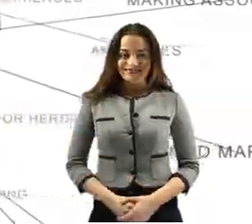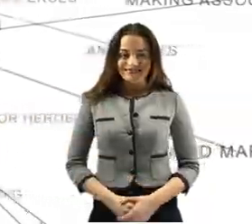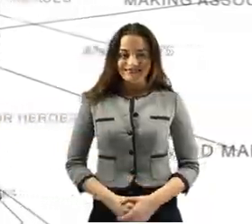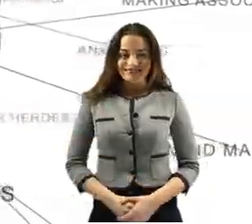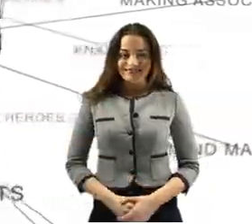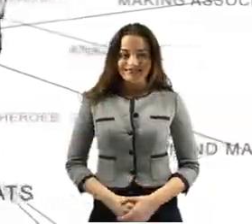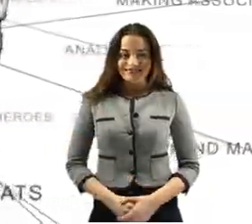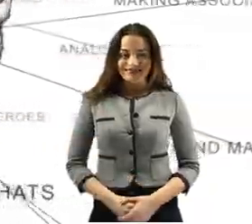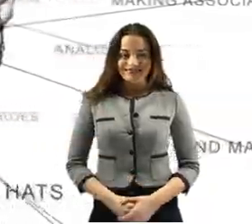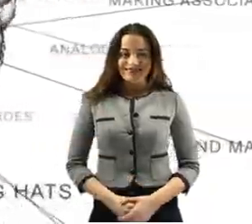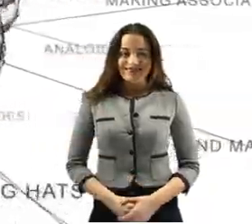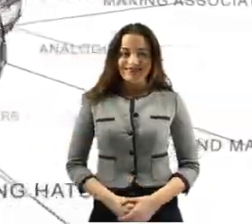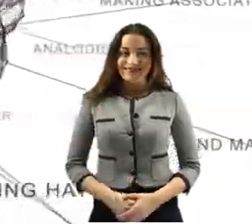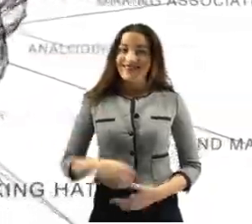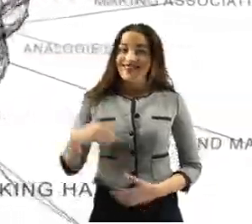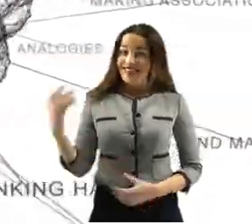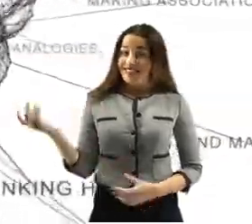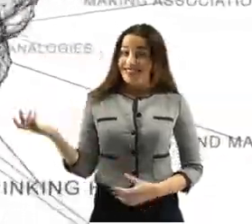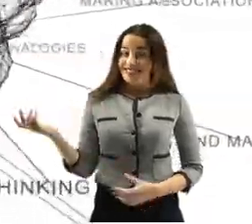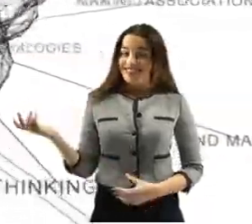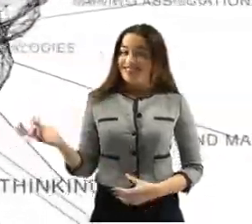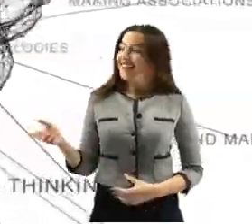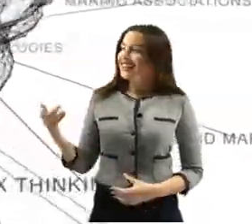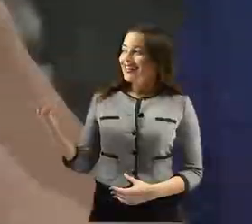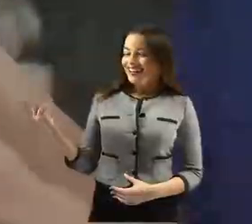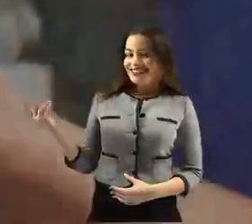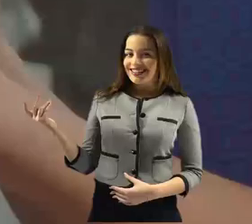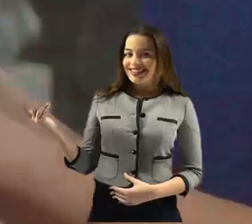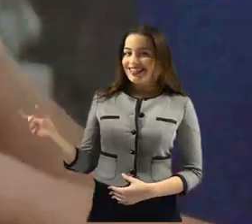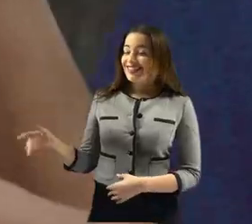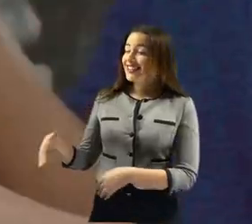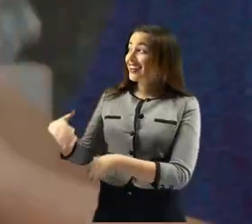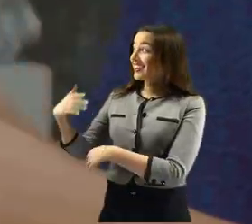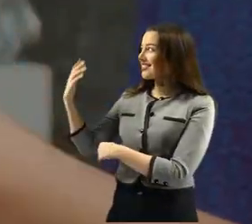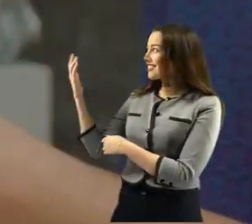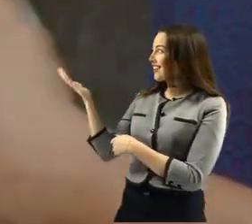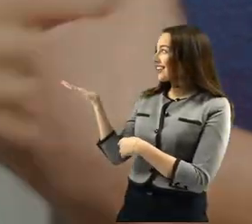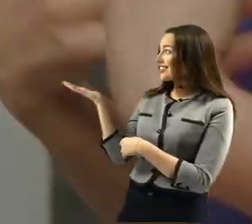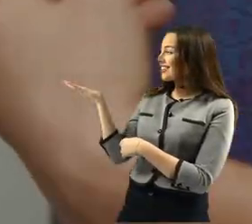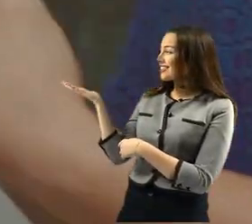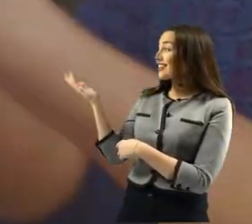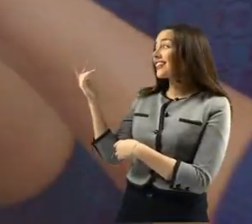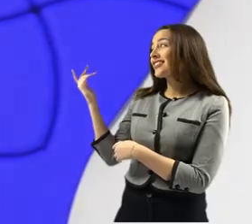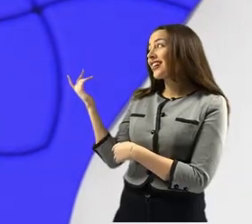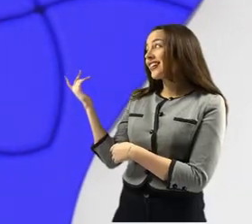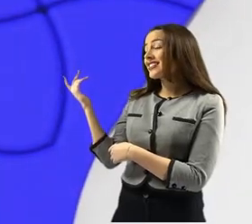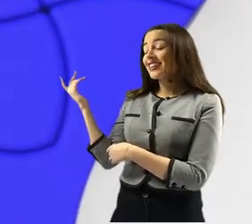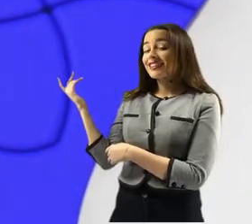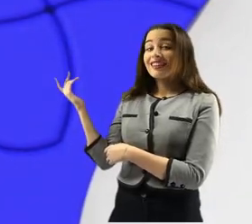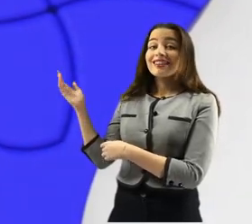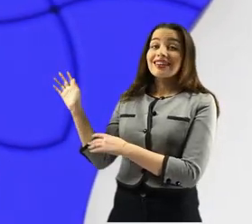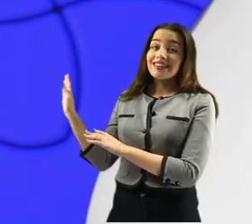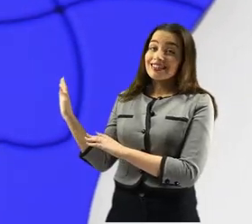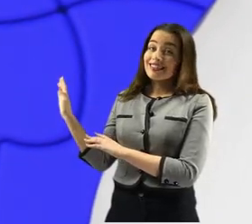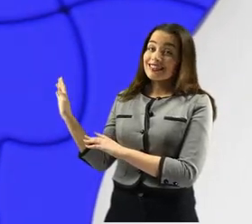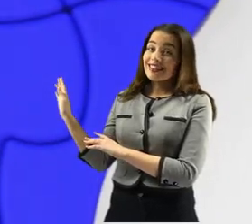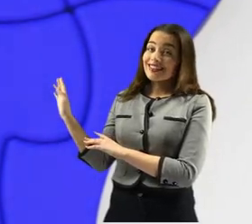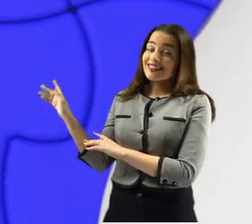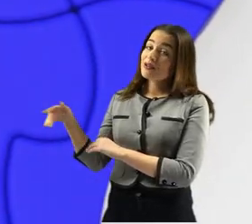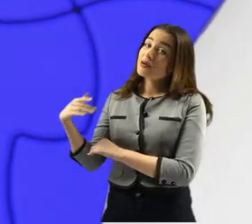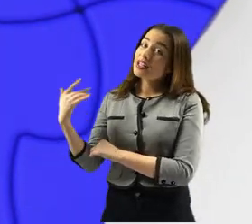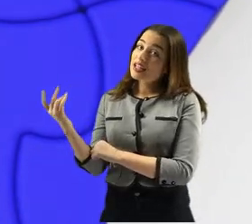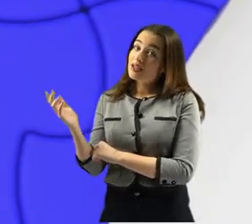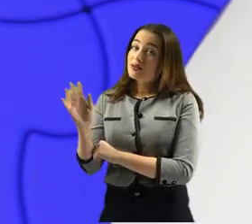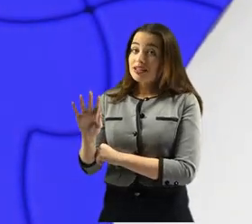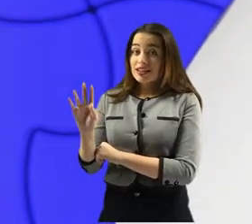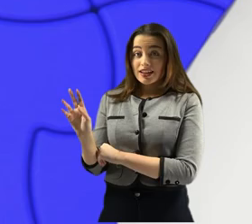We began by asking how people born deaf think. Do they think in words like many of us do? We learned that language and thought are